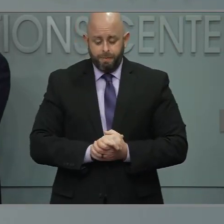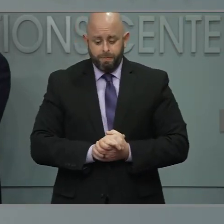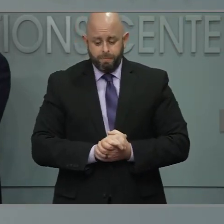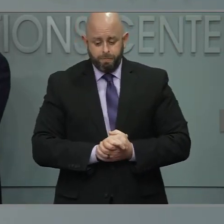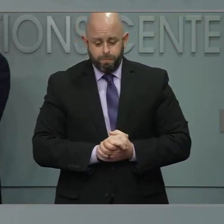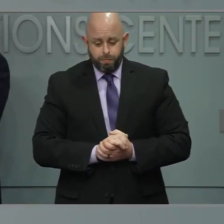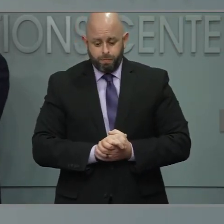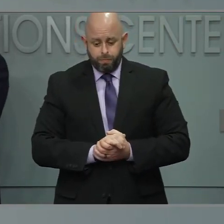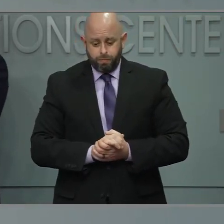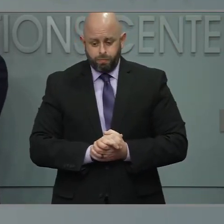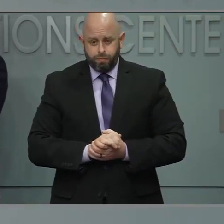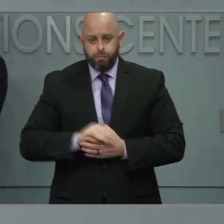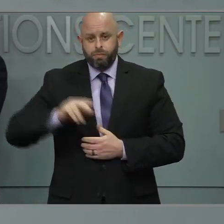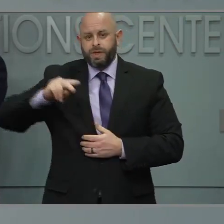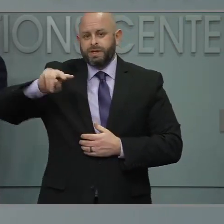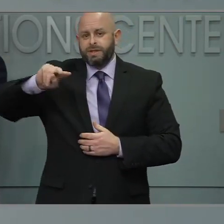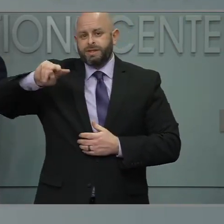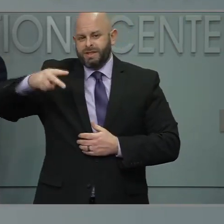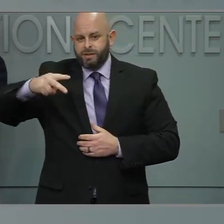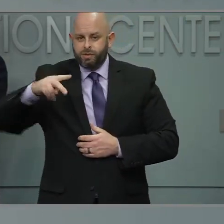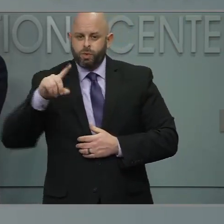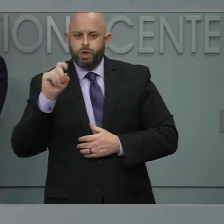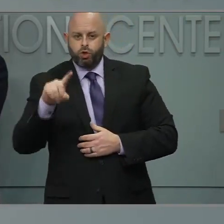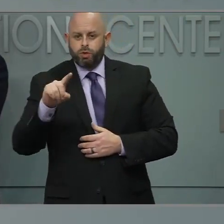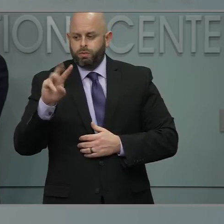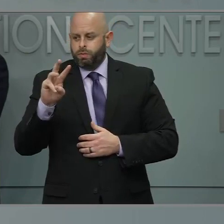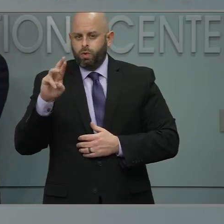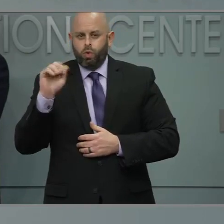We have a follow-up, Ashley Talley, WRAL.